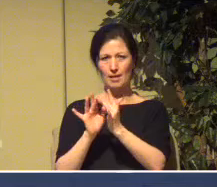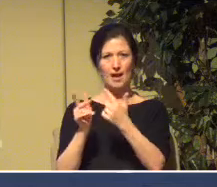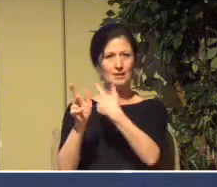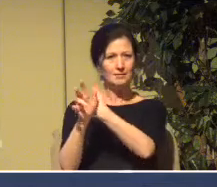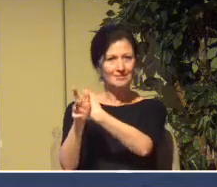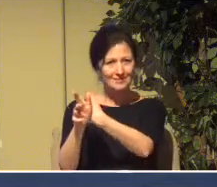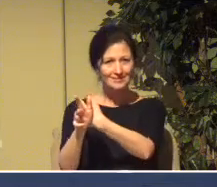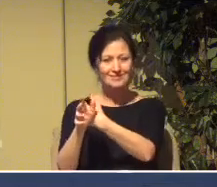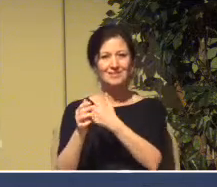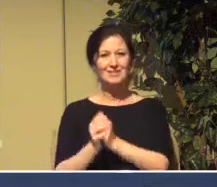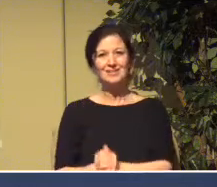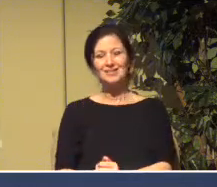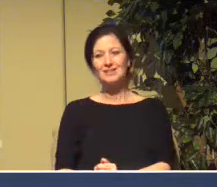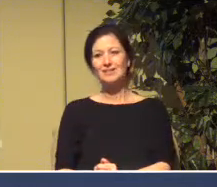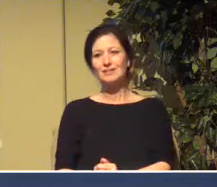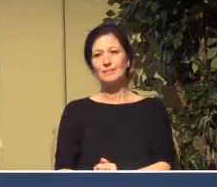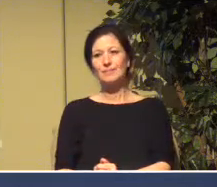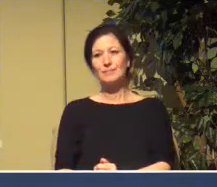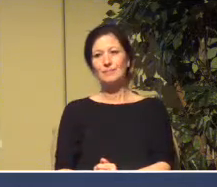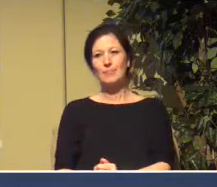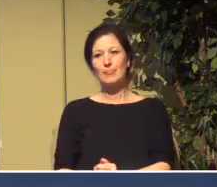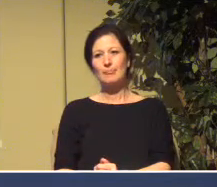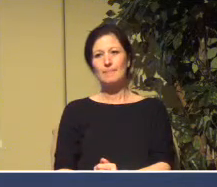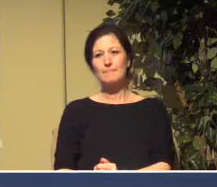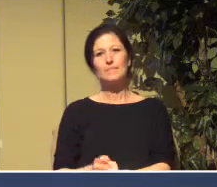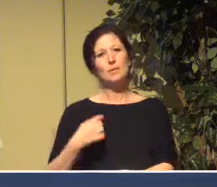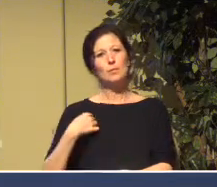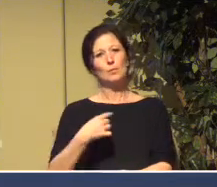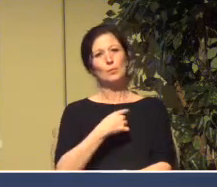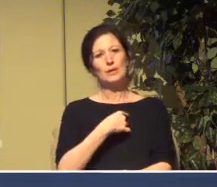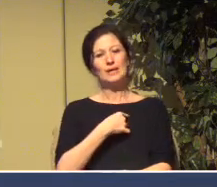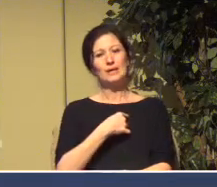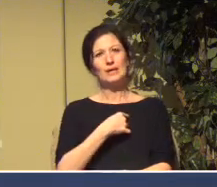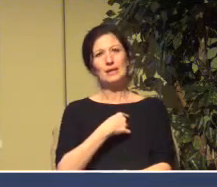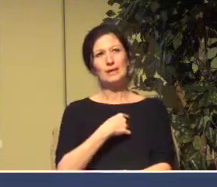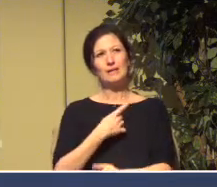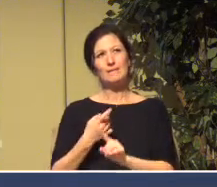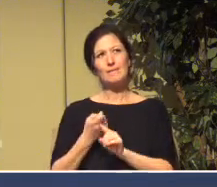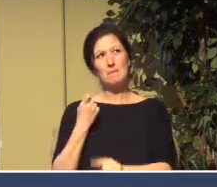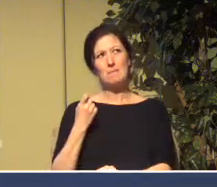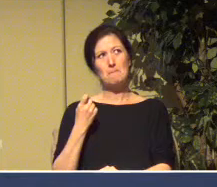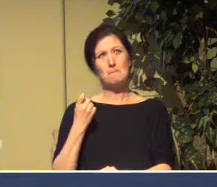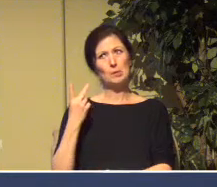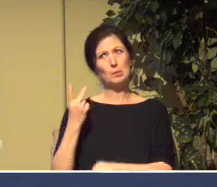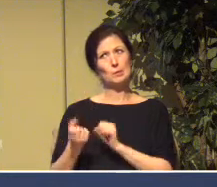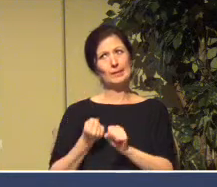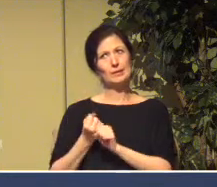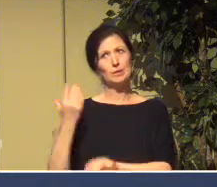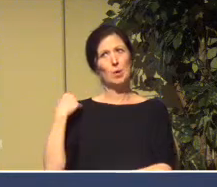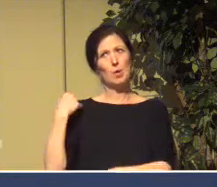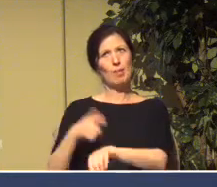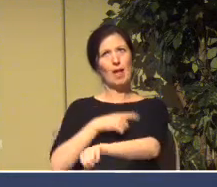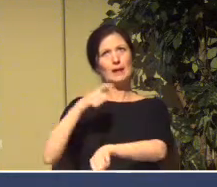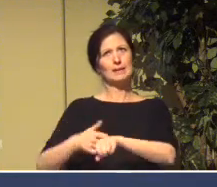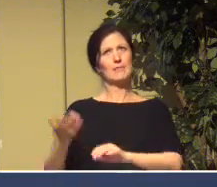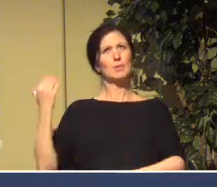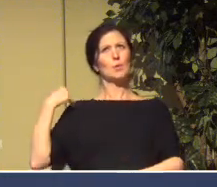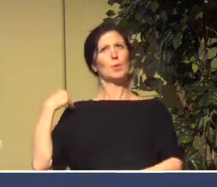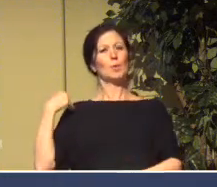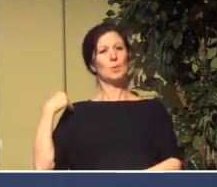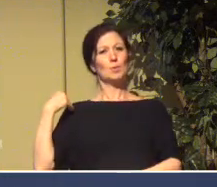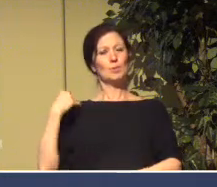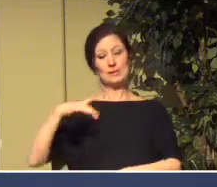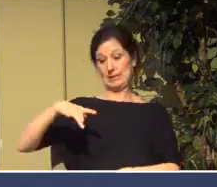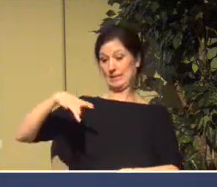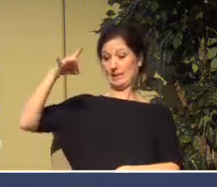And that's part of what we talked about coming on the Discovery Weekend a long time ago now, that if we're going to reach